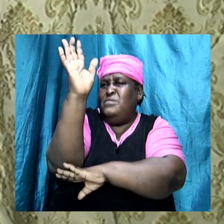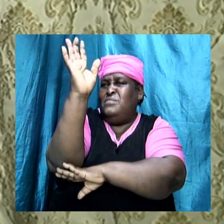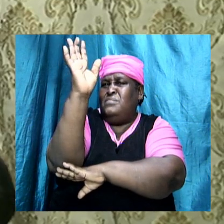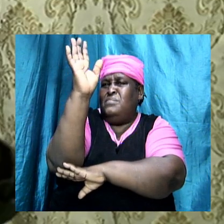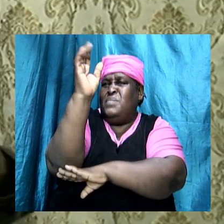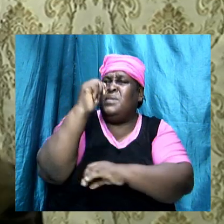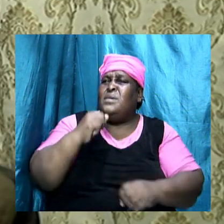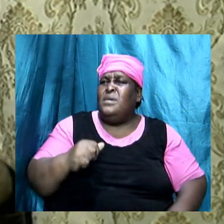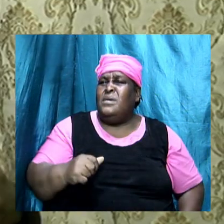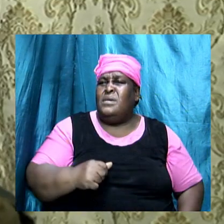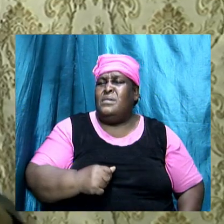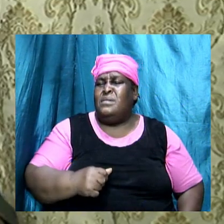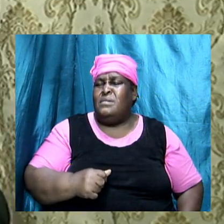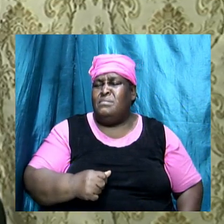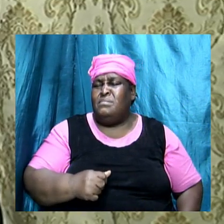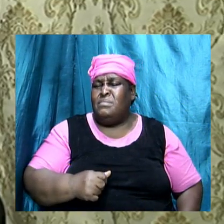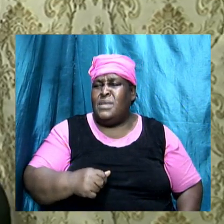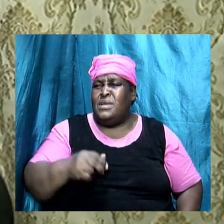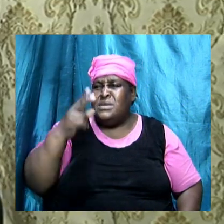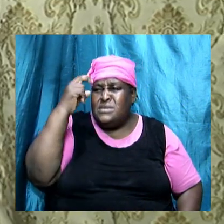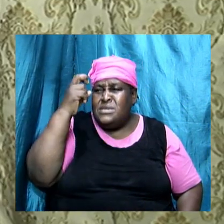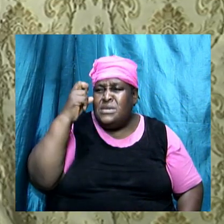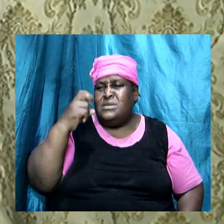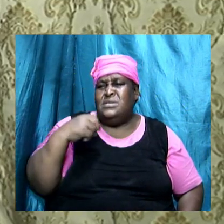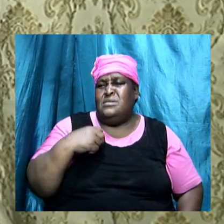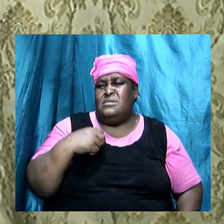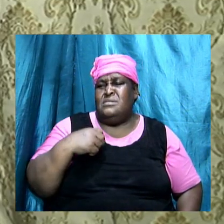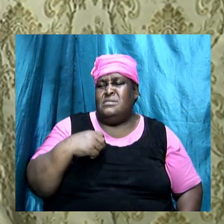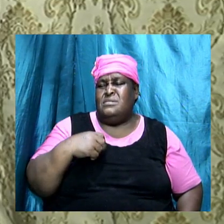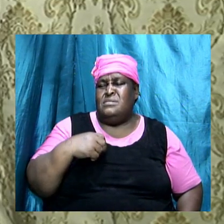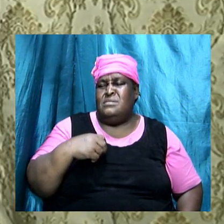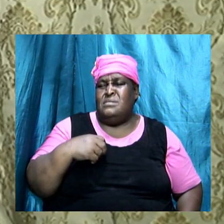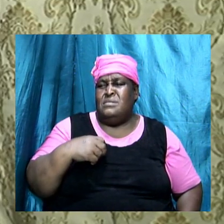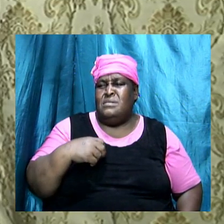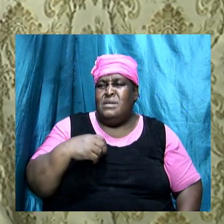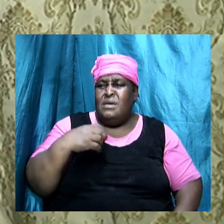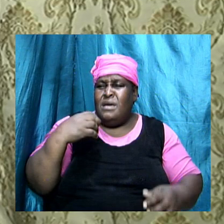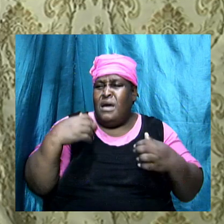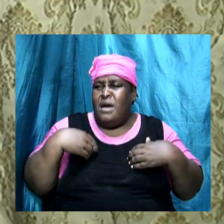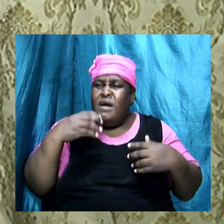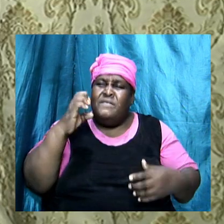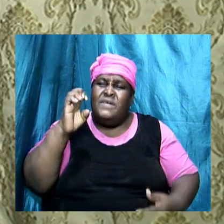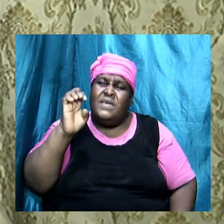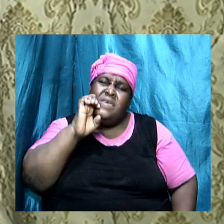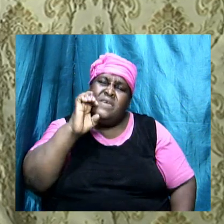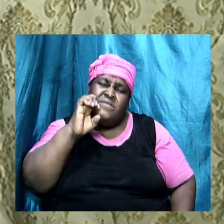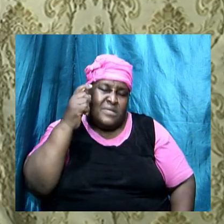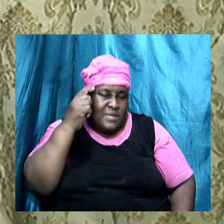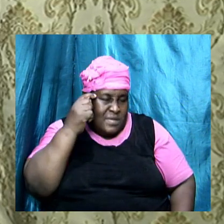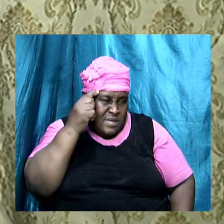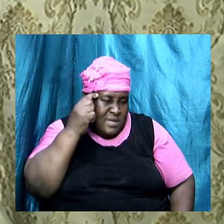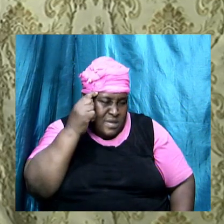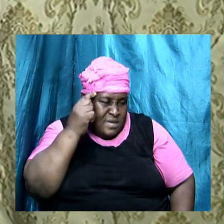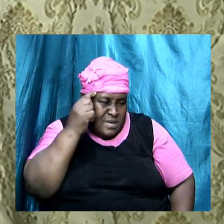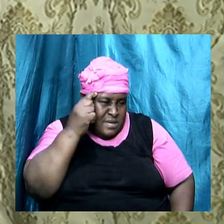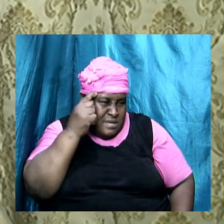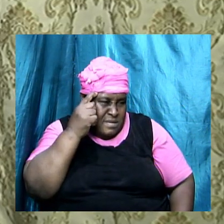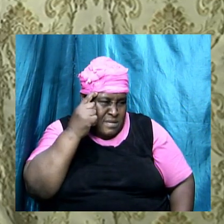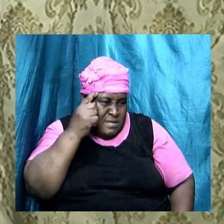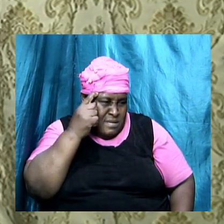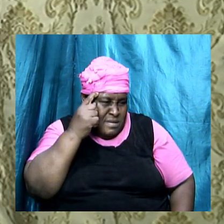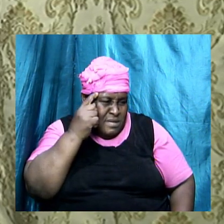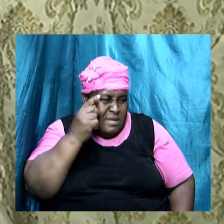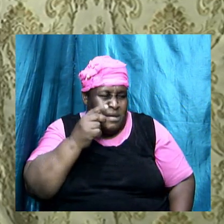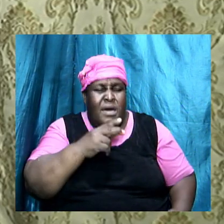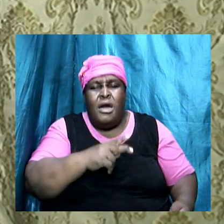And he got her to think, and then he questioned, he questioned it, and then what he did now was substituted his own